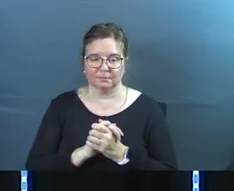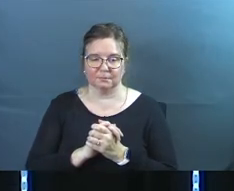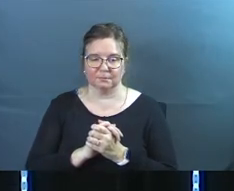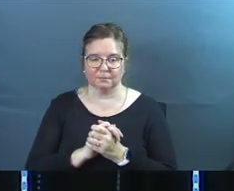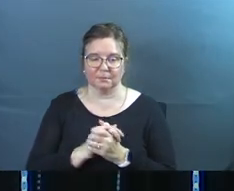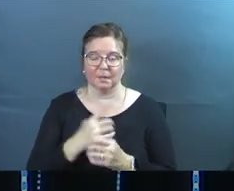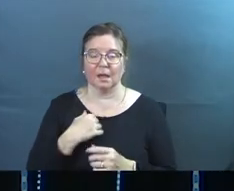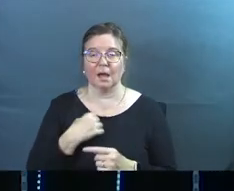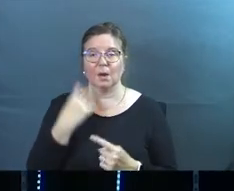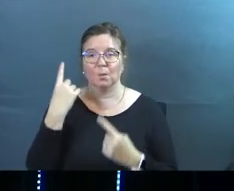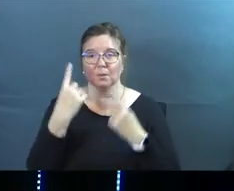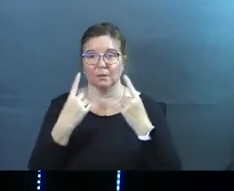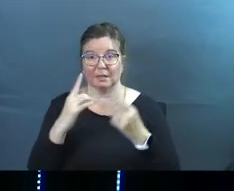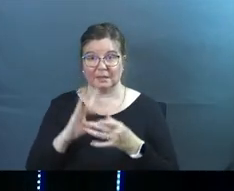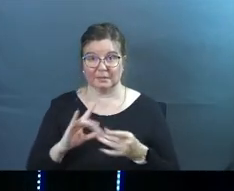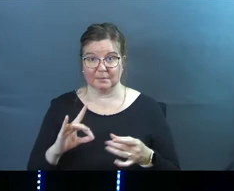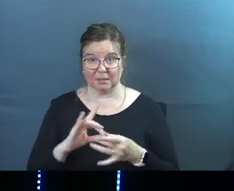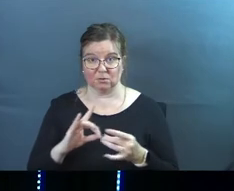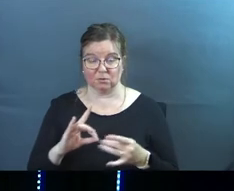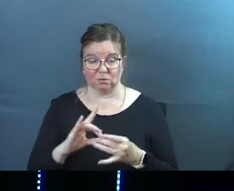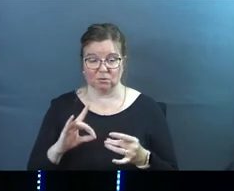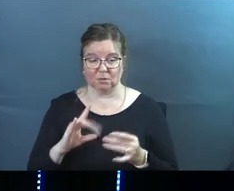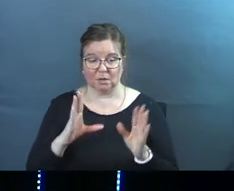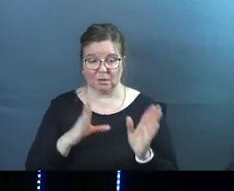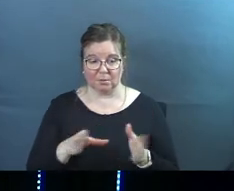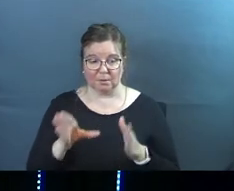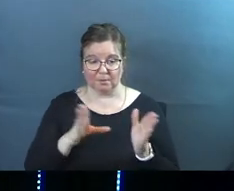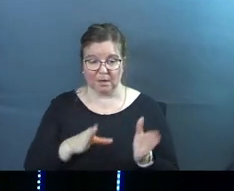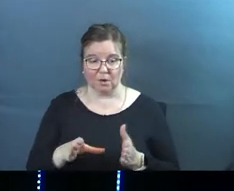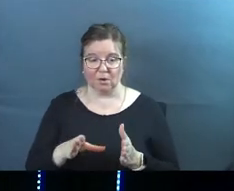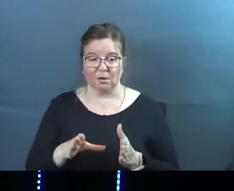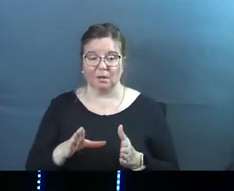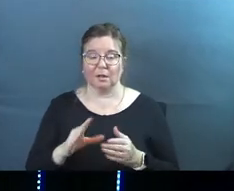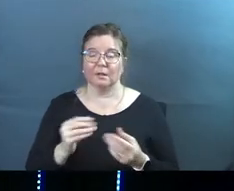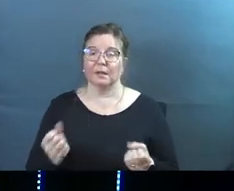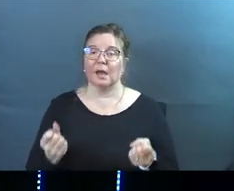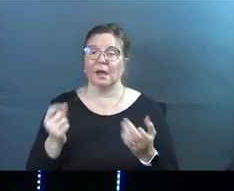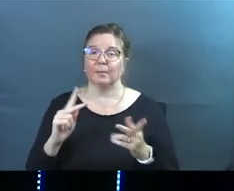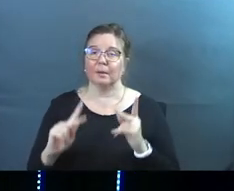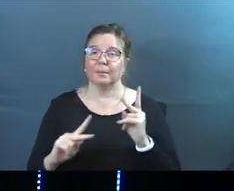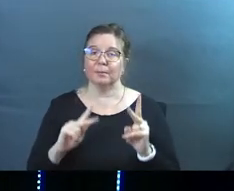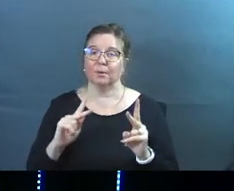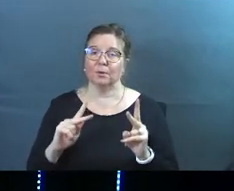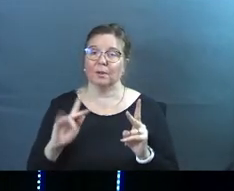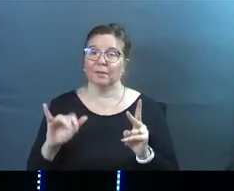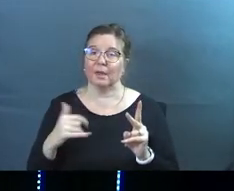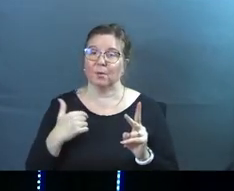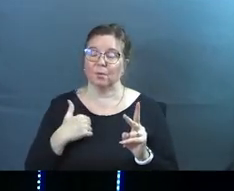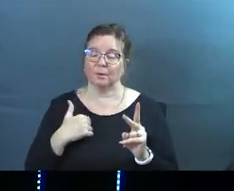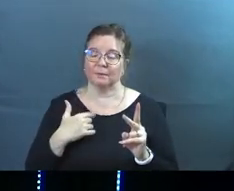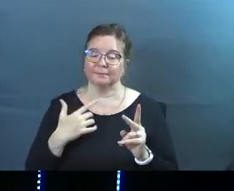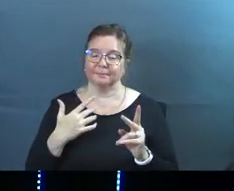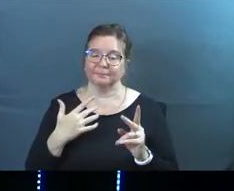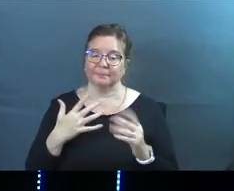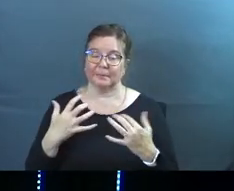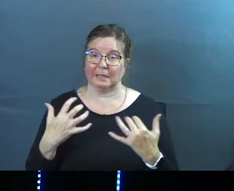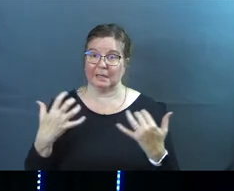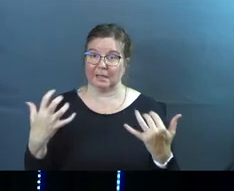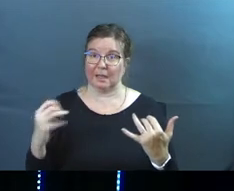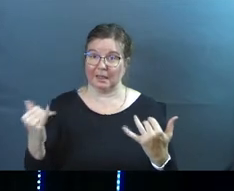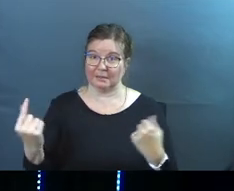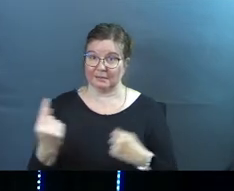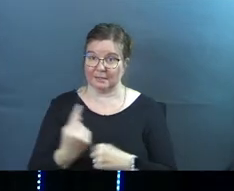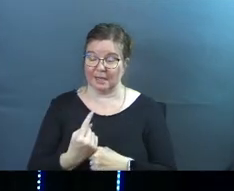was mindful in this message preparing for it just the number of people that would be in a congregation